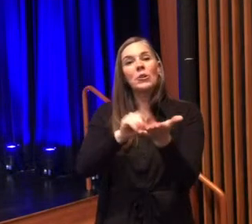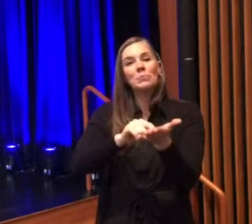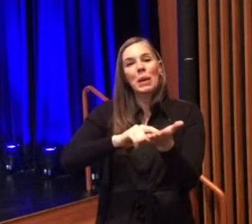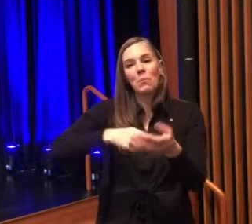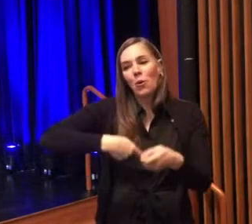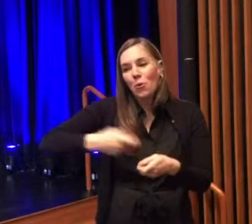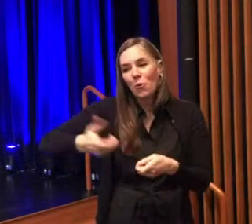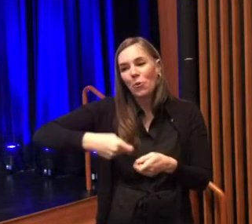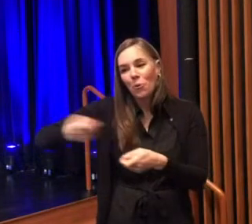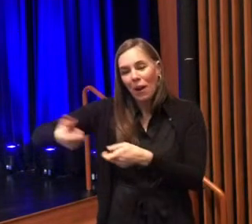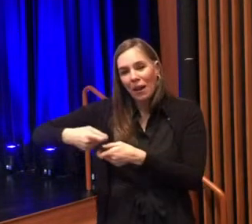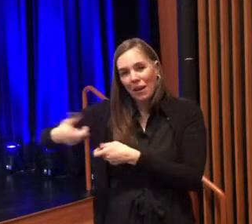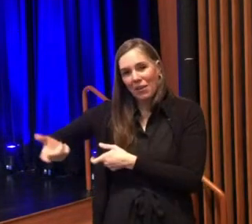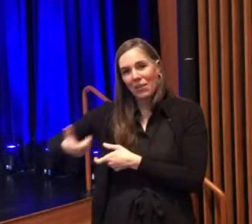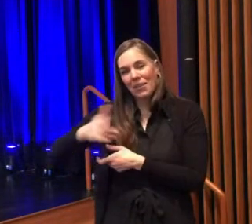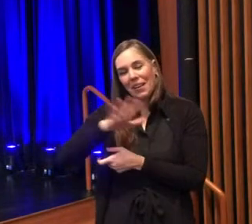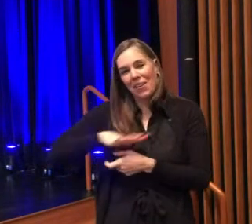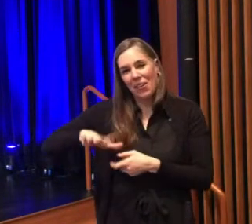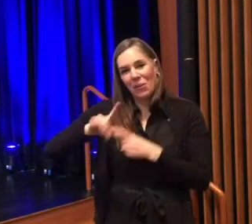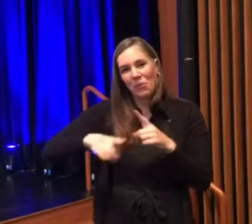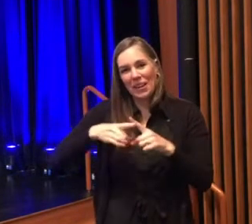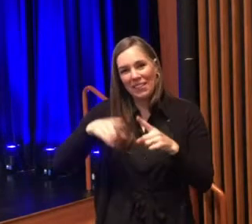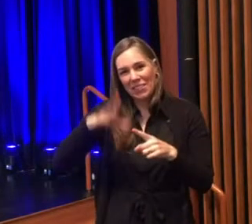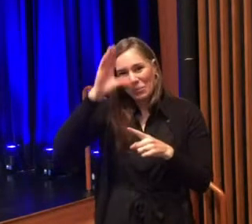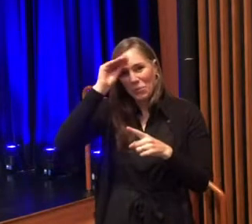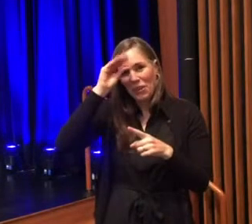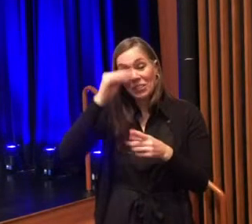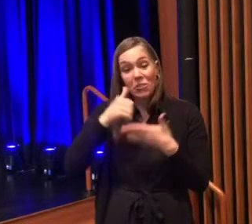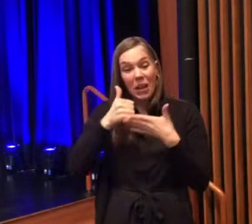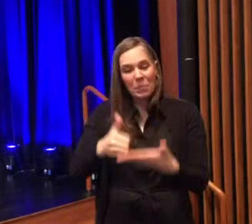neighborhood in particular is very special to him